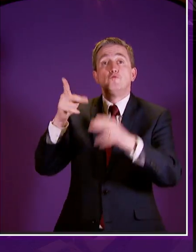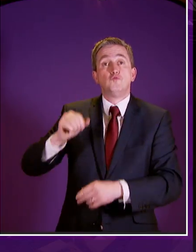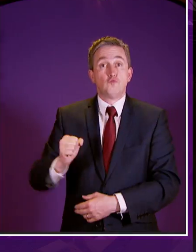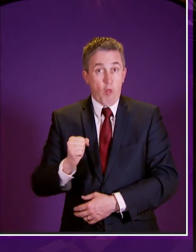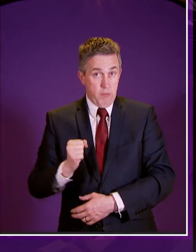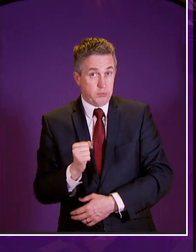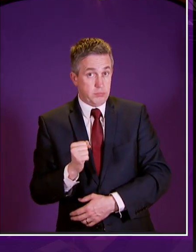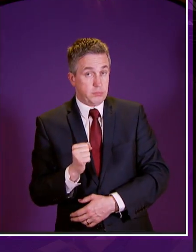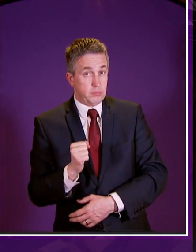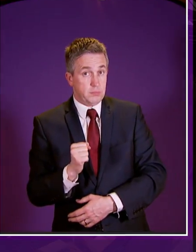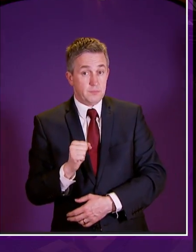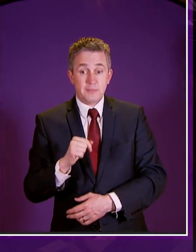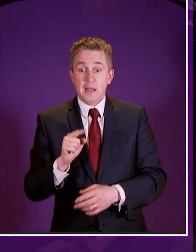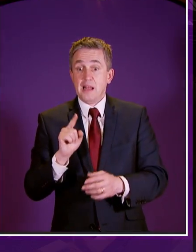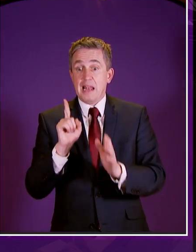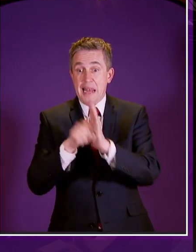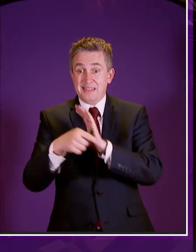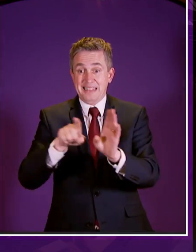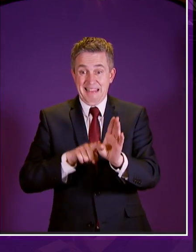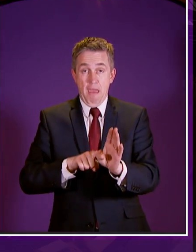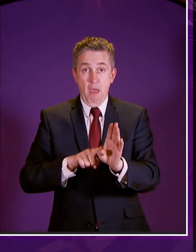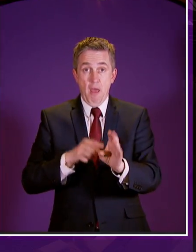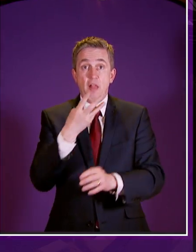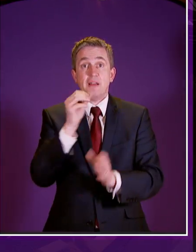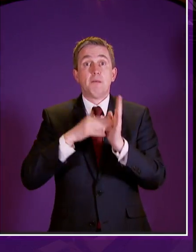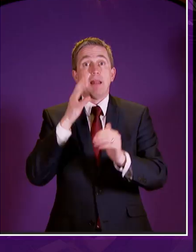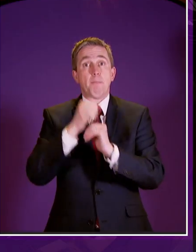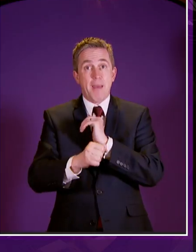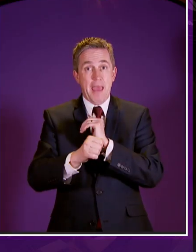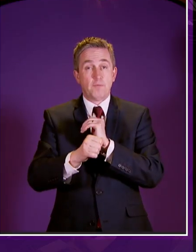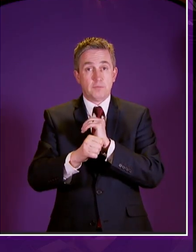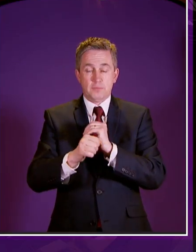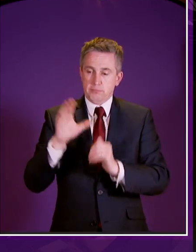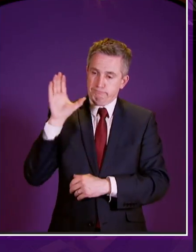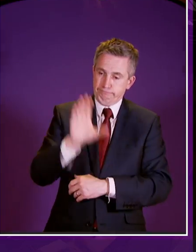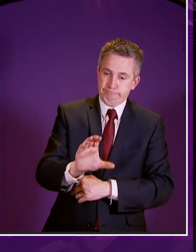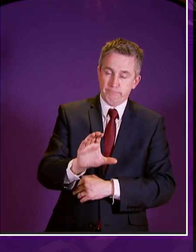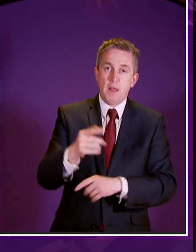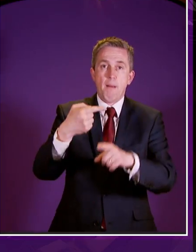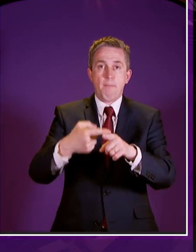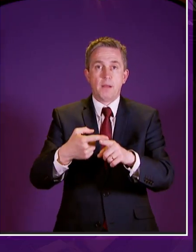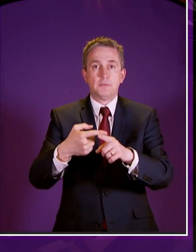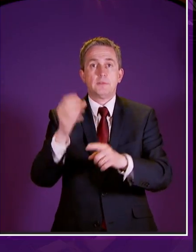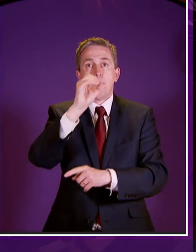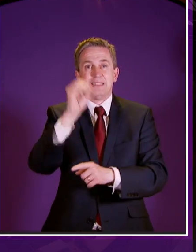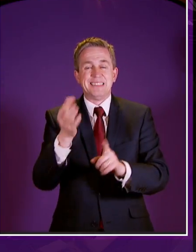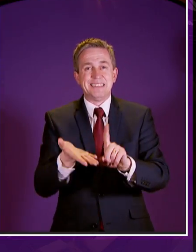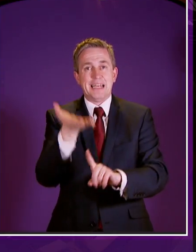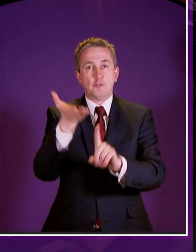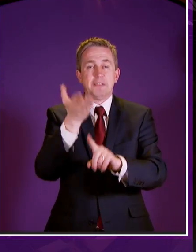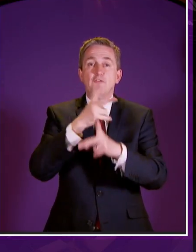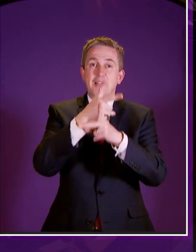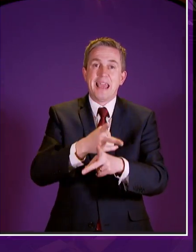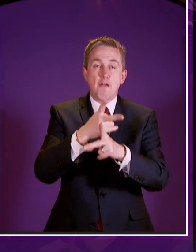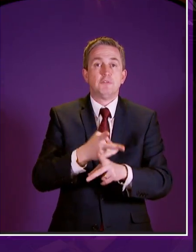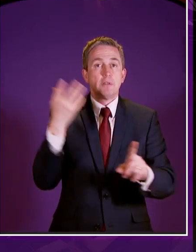later this year by investing over 30 million pounds with a 13 increase through our carers allowance supplement to